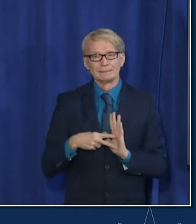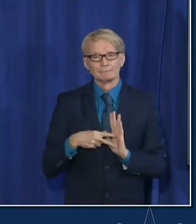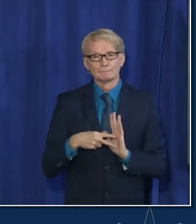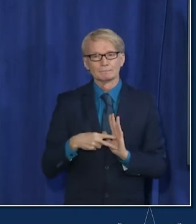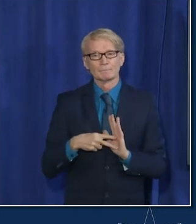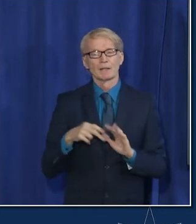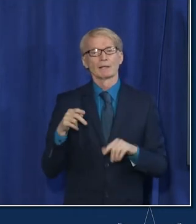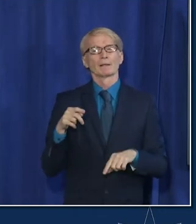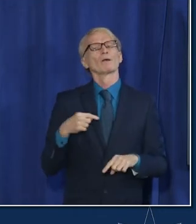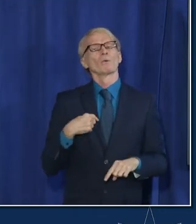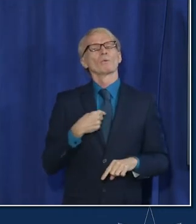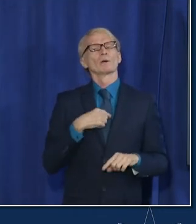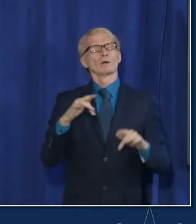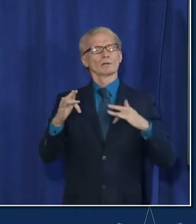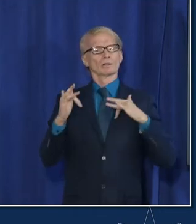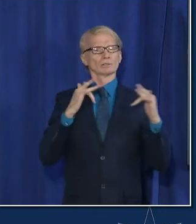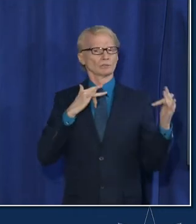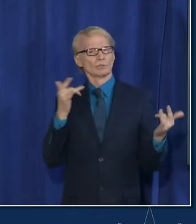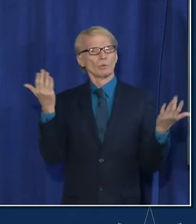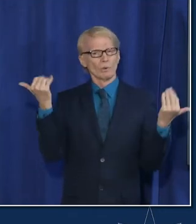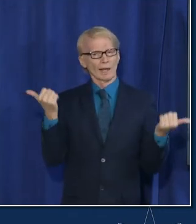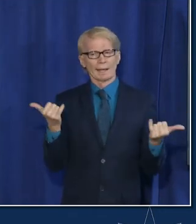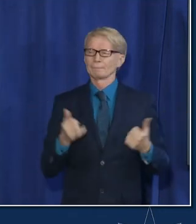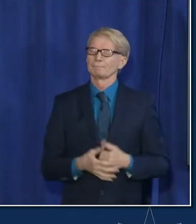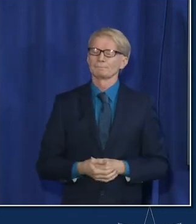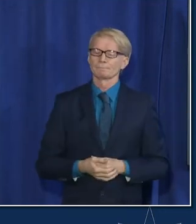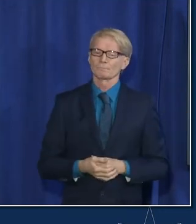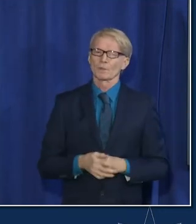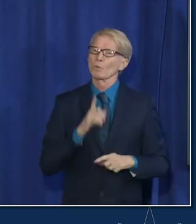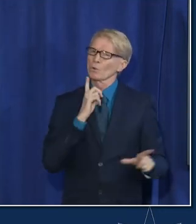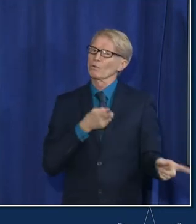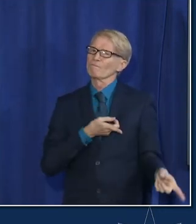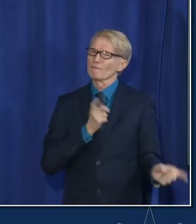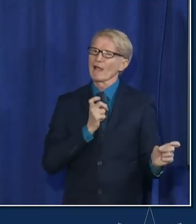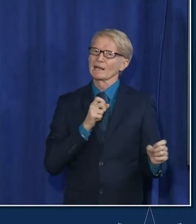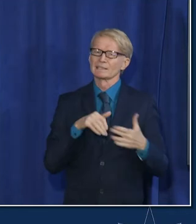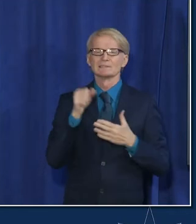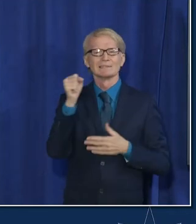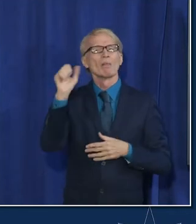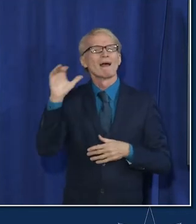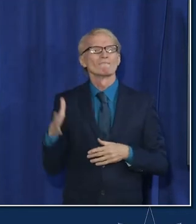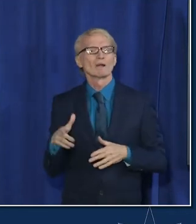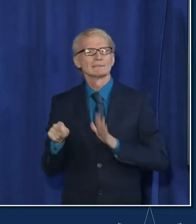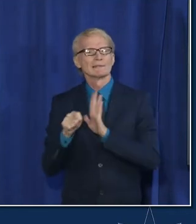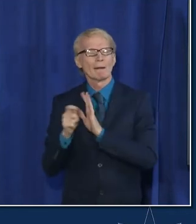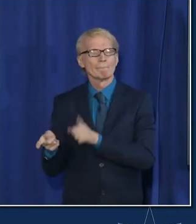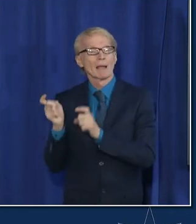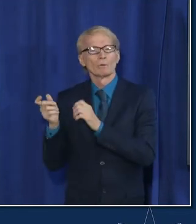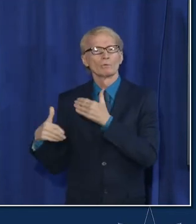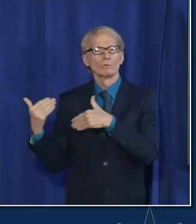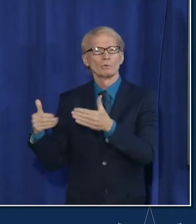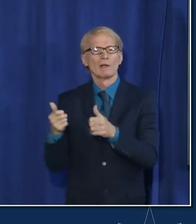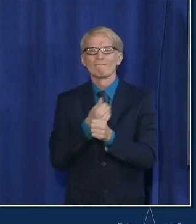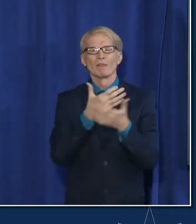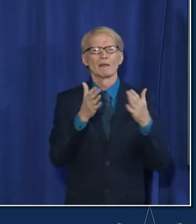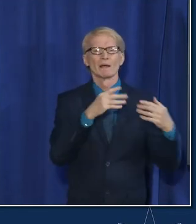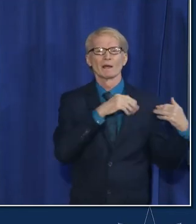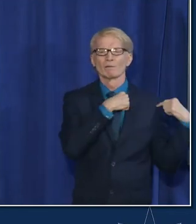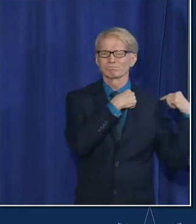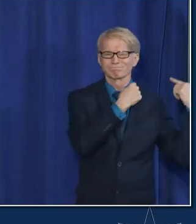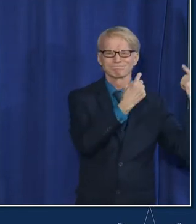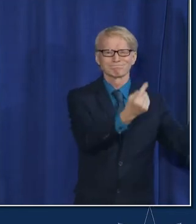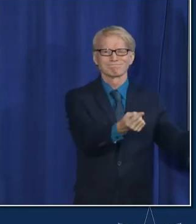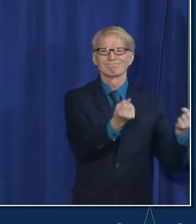genetic fingerprint we're concerned because of how quickly this emerged in south africa everything has been delta okay for